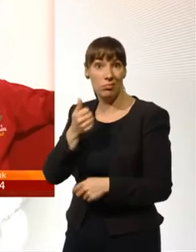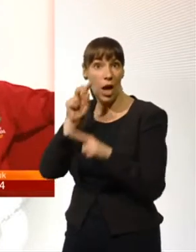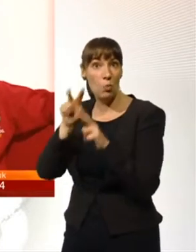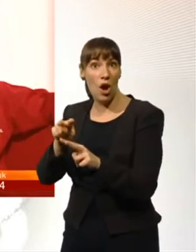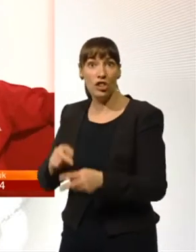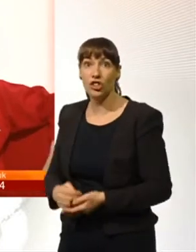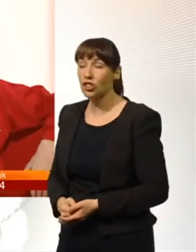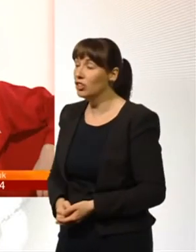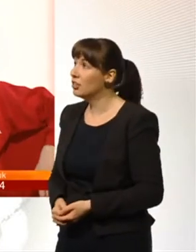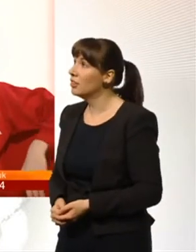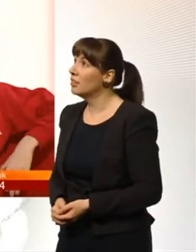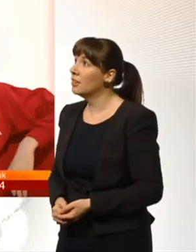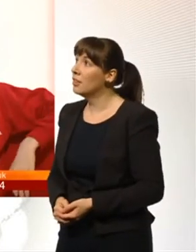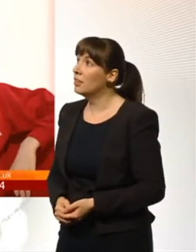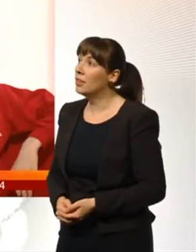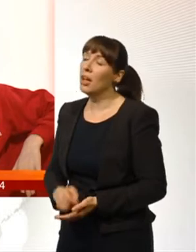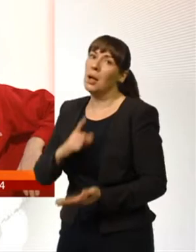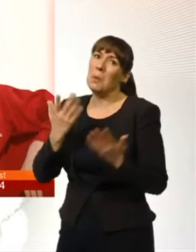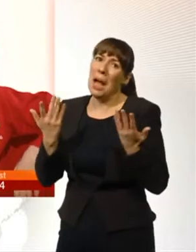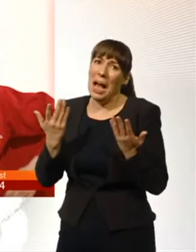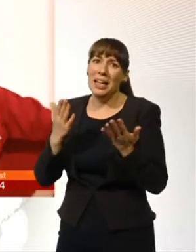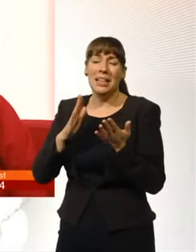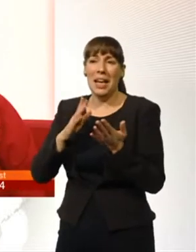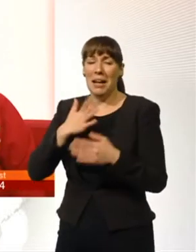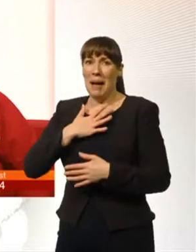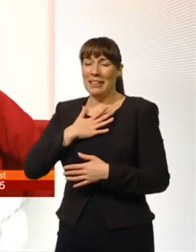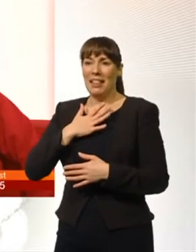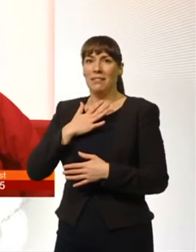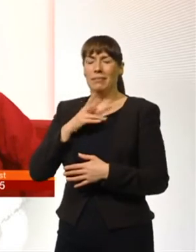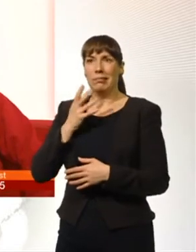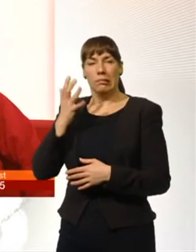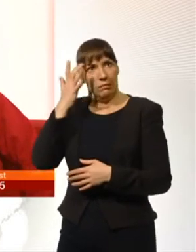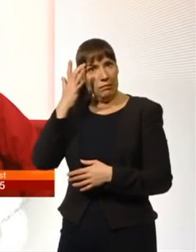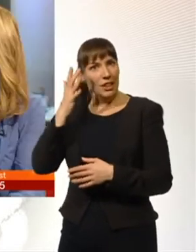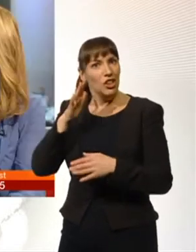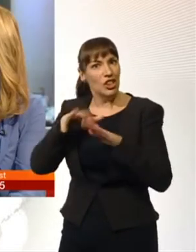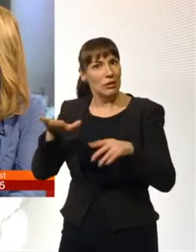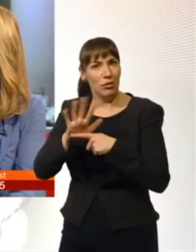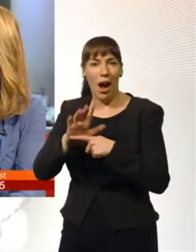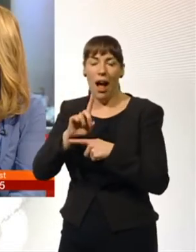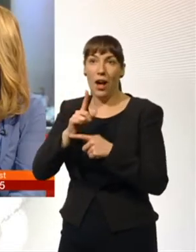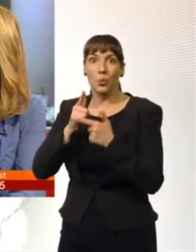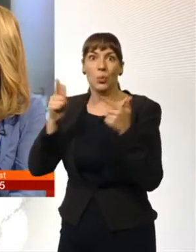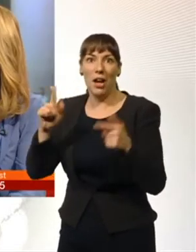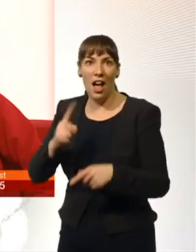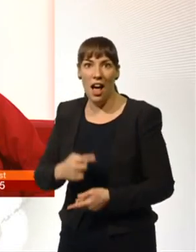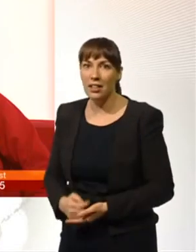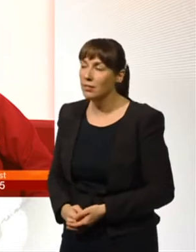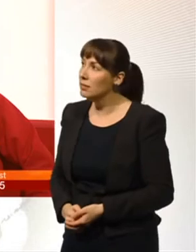there's only so much children's TV I, as a parent, can watch. But there's other programmes you might watch with your family, Alfie, do you think?